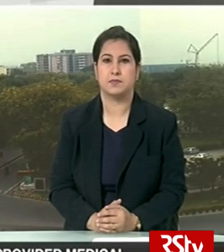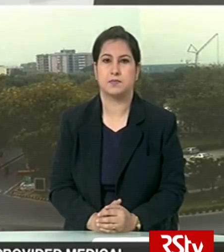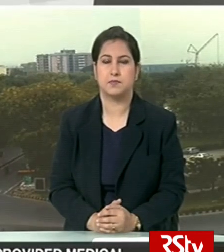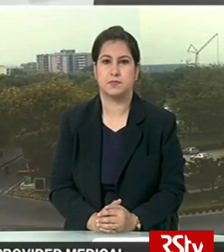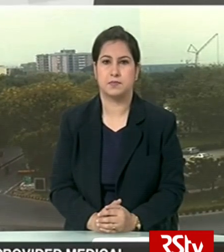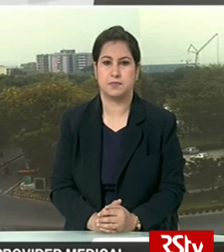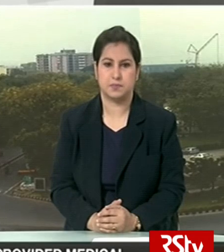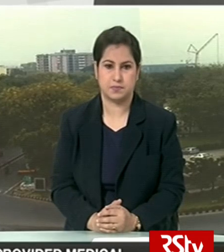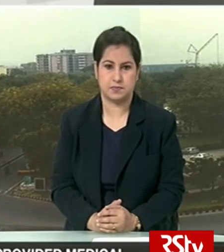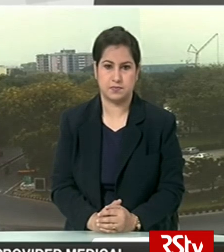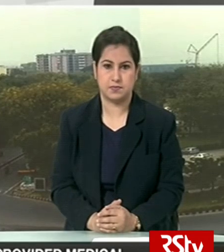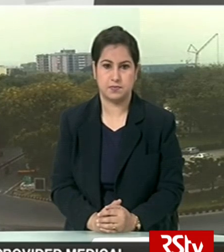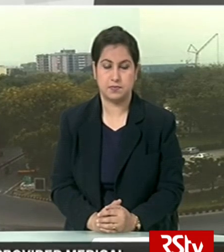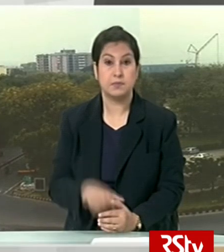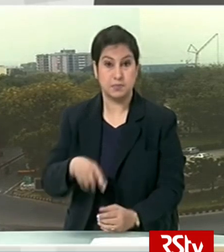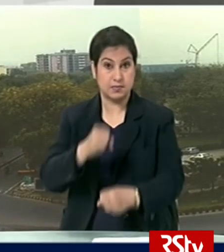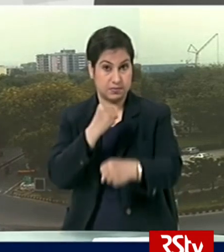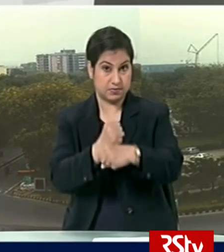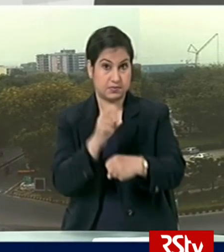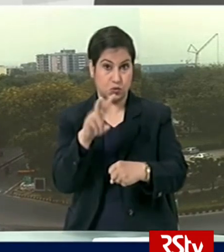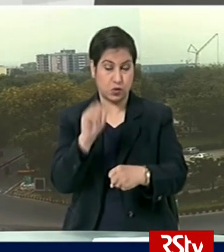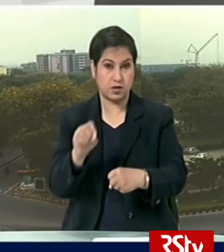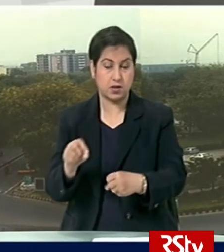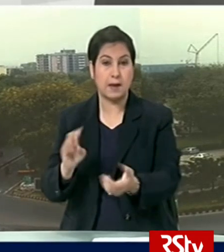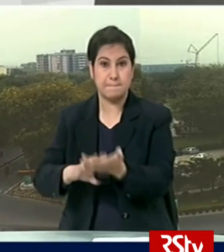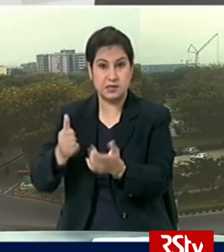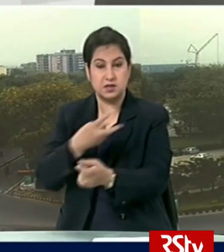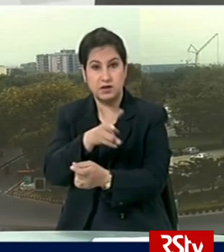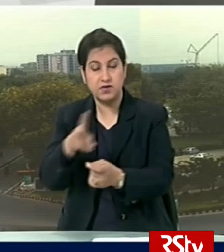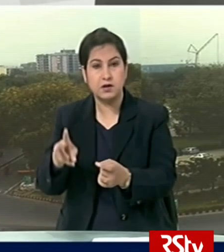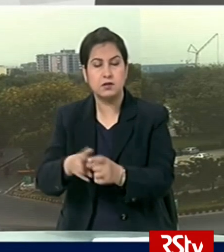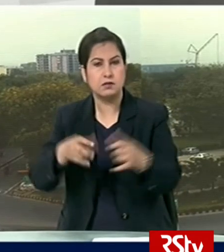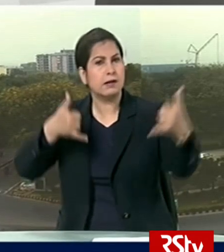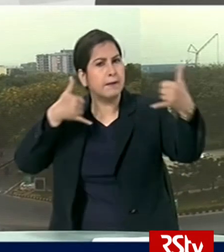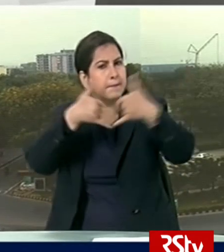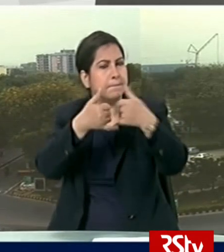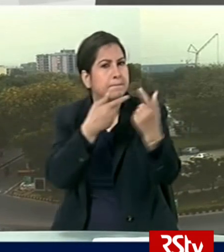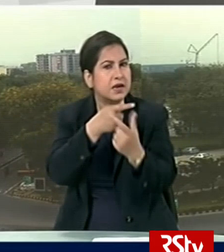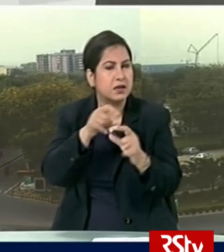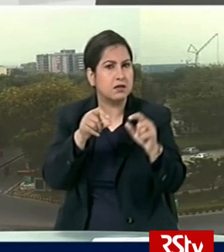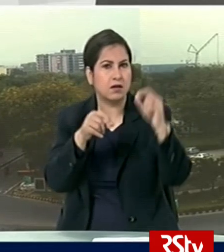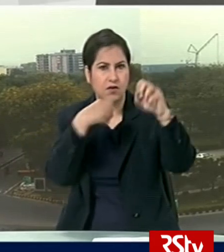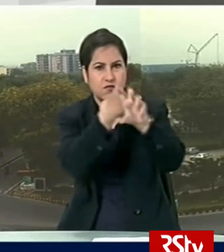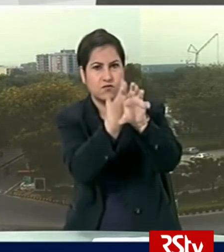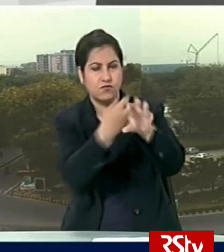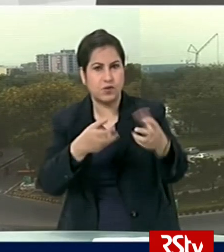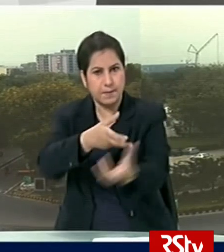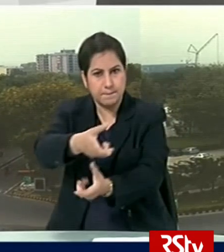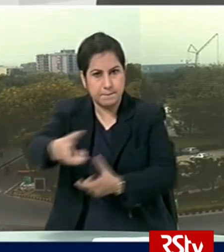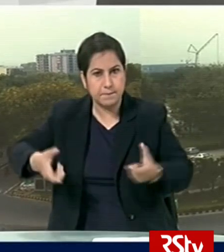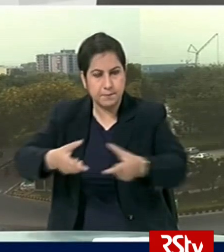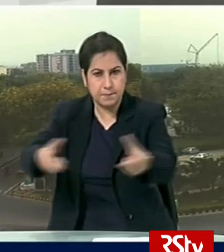We had the G20 Trade Minister's virtual meeting The second such meeting